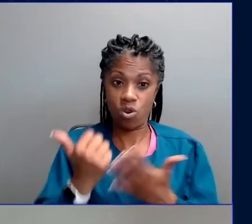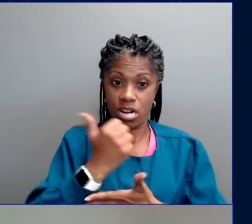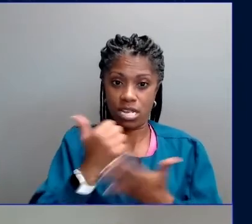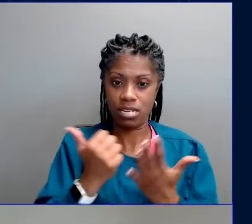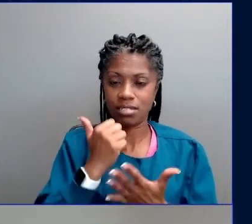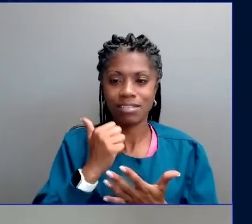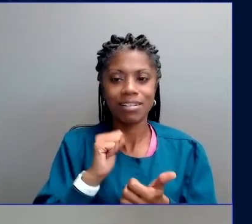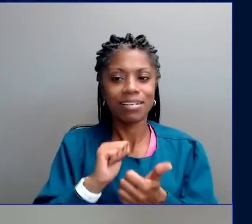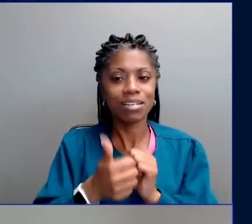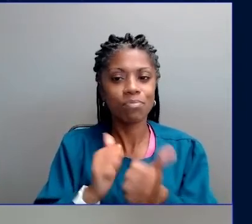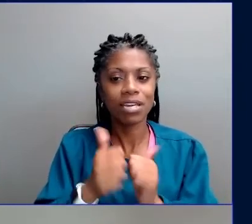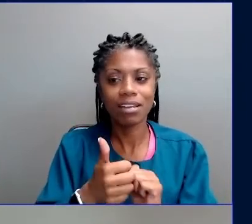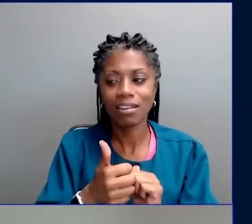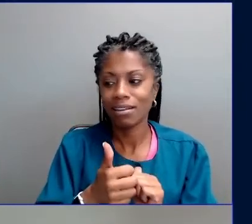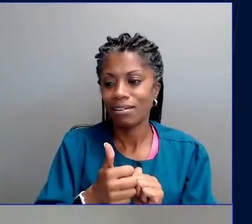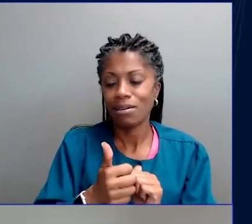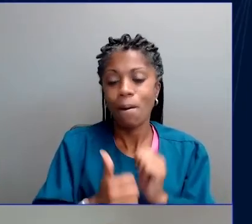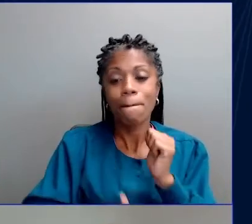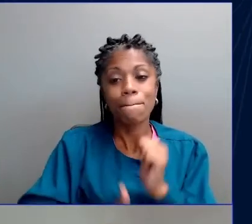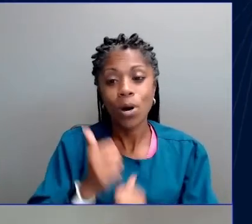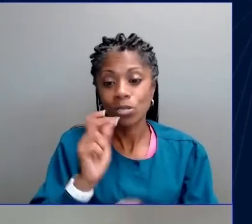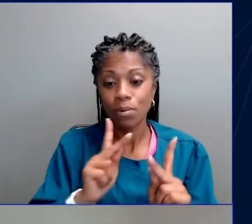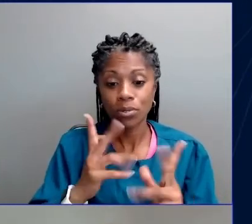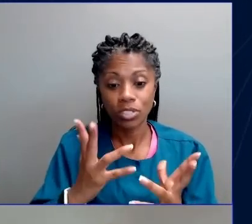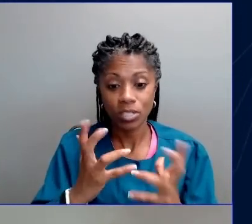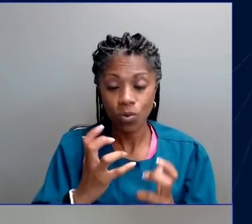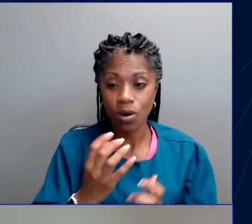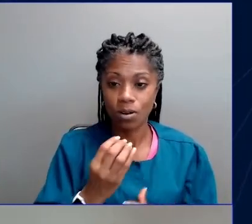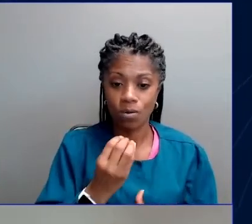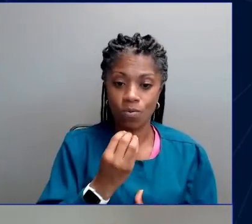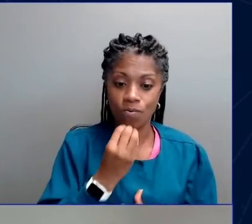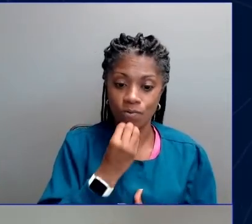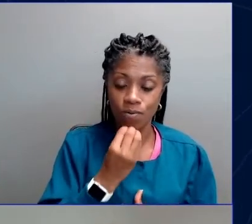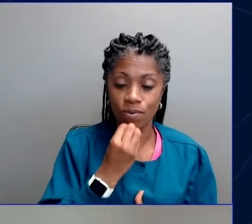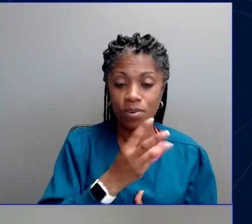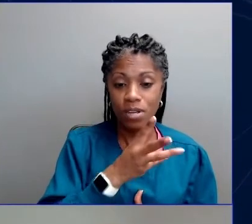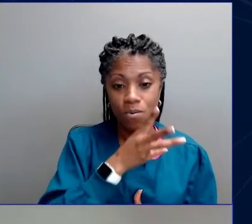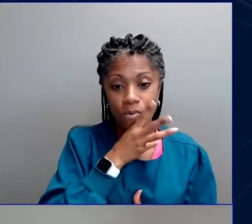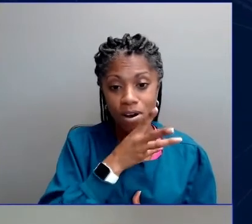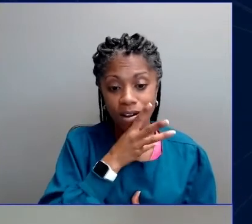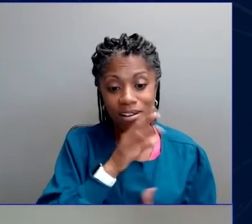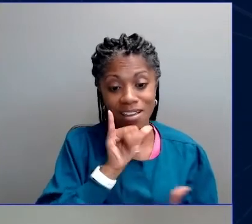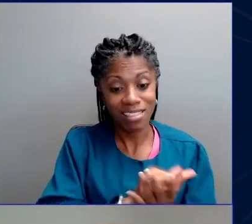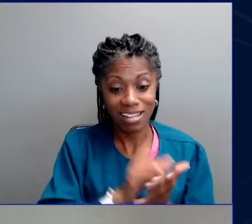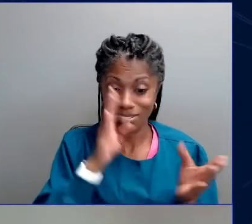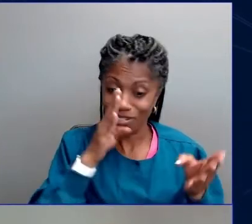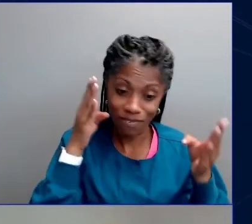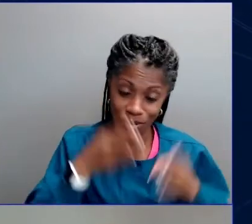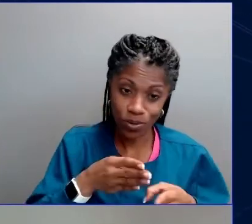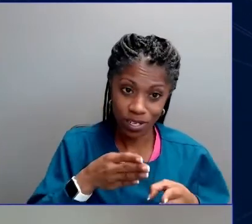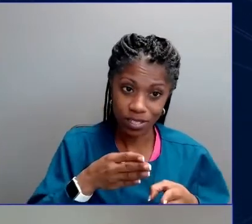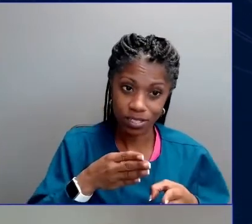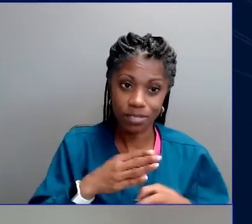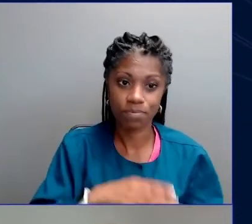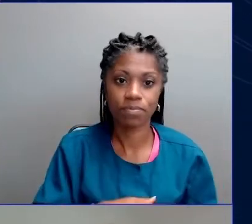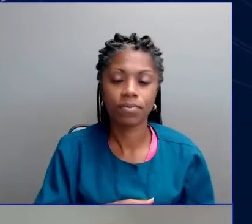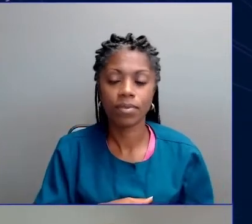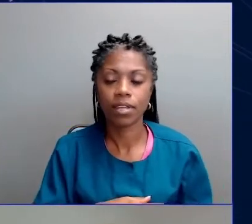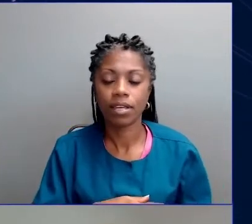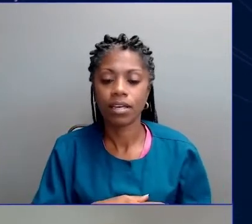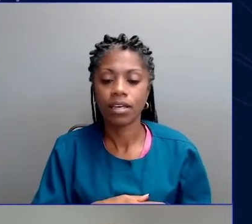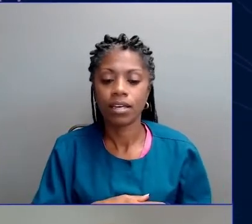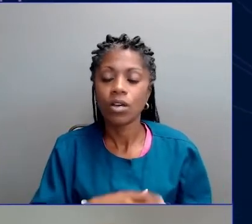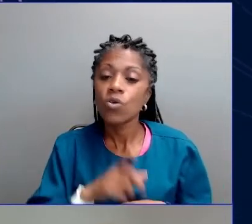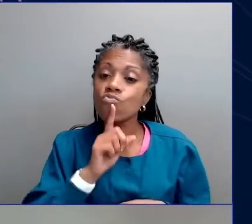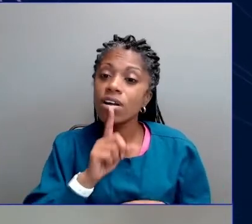issue is a sense of efficacy. We are willing to change if we think that what we do will make a difference. But you